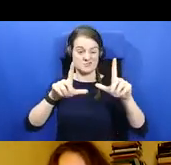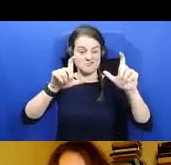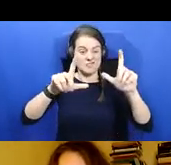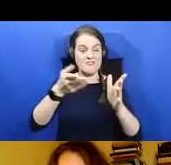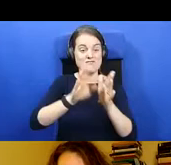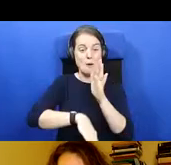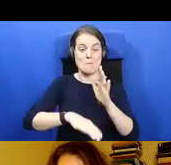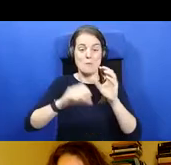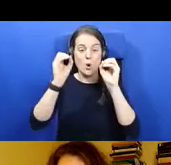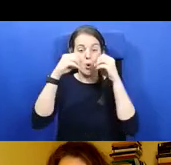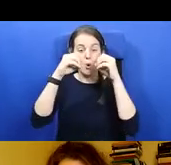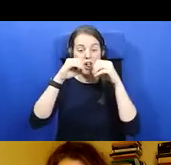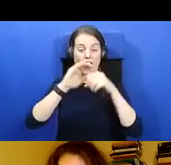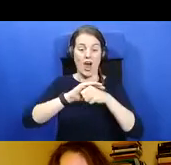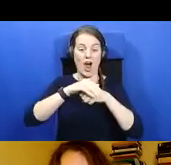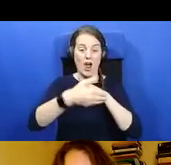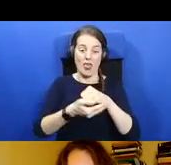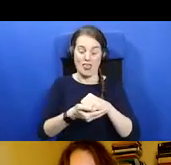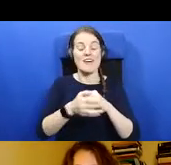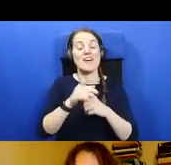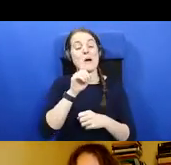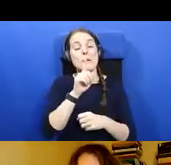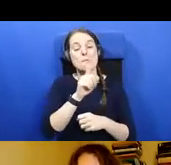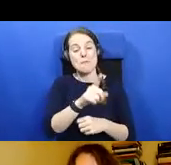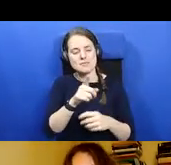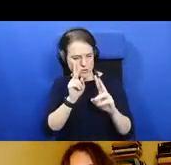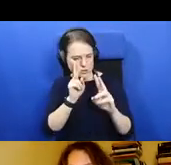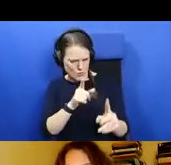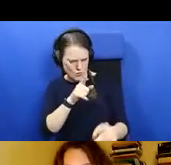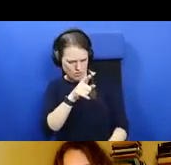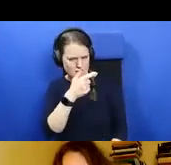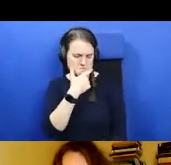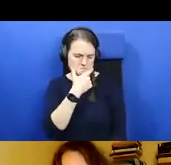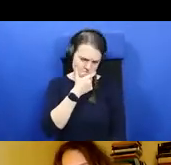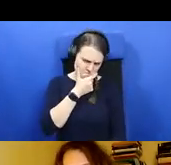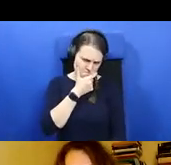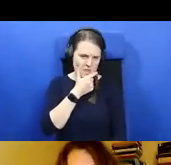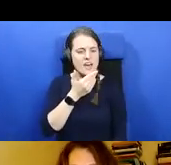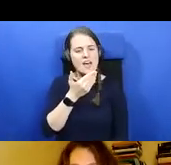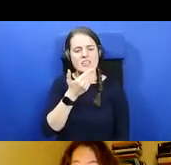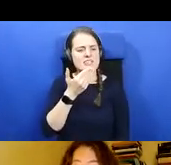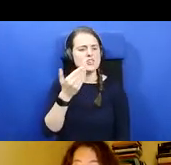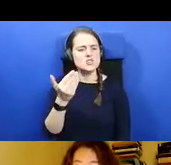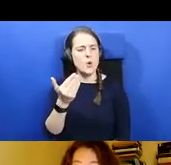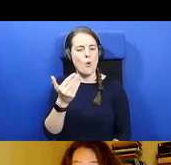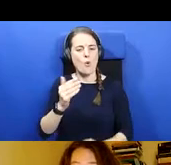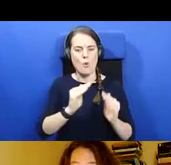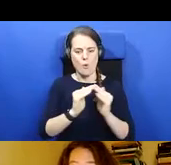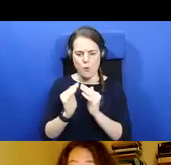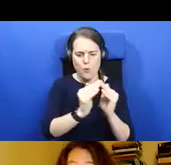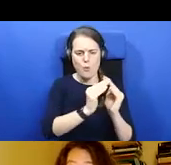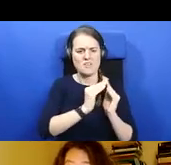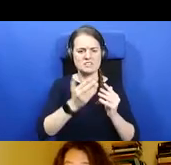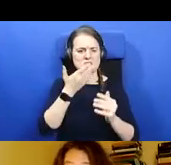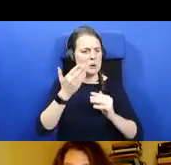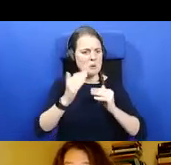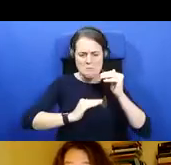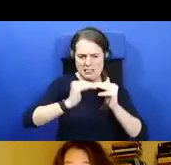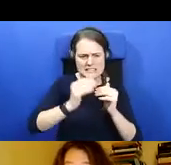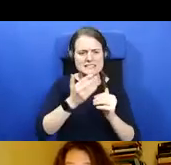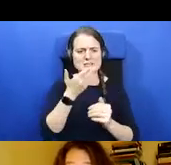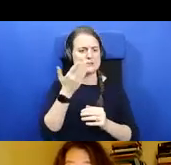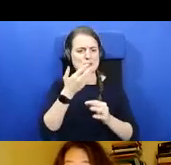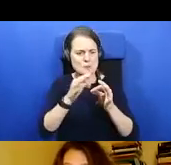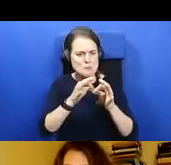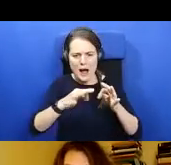and when you look at an image like that and there's no you know there's no settlements there, there's no boundaries, you can see how